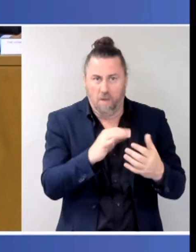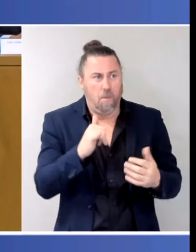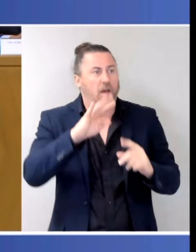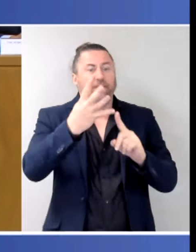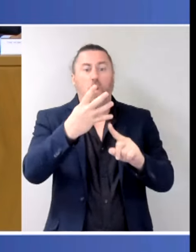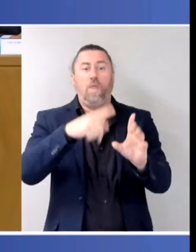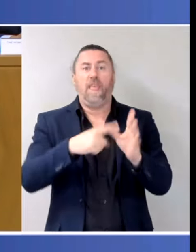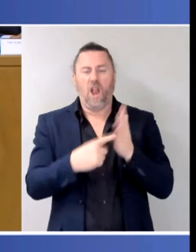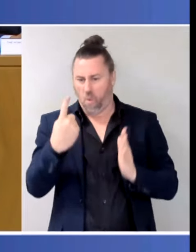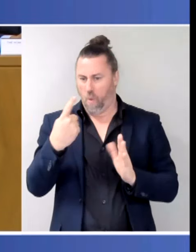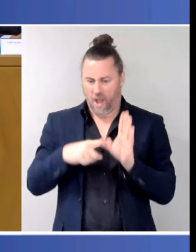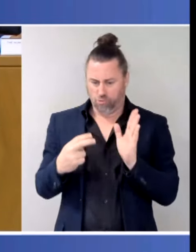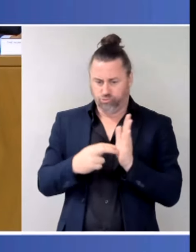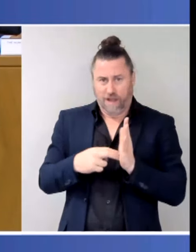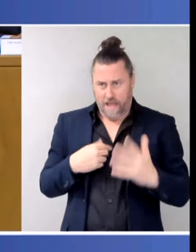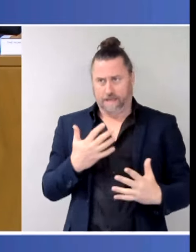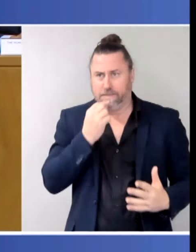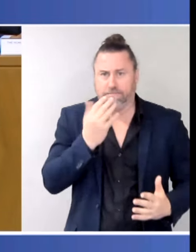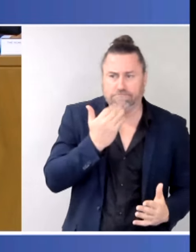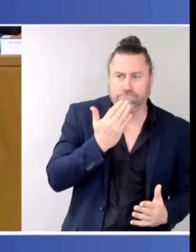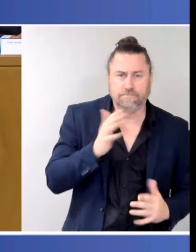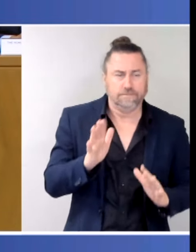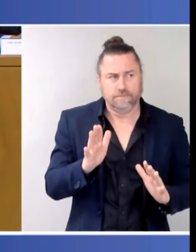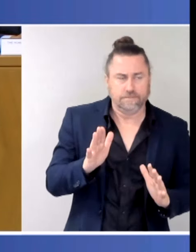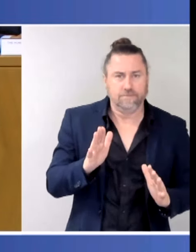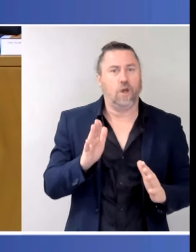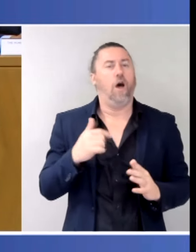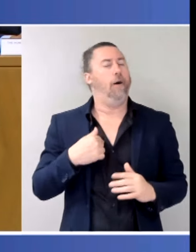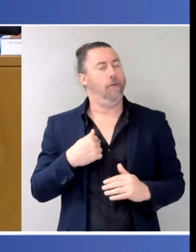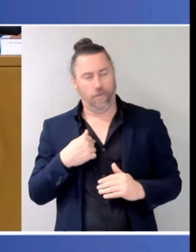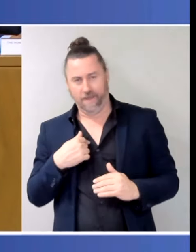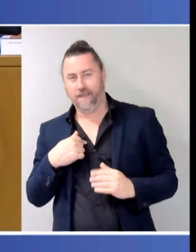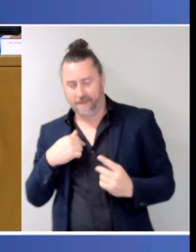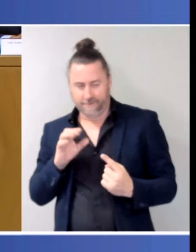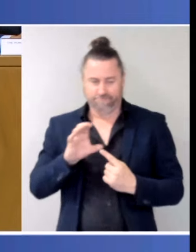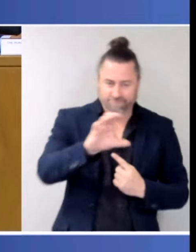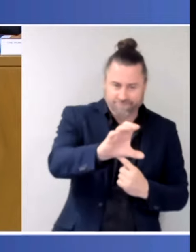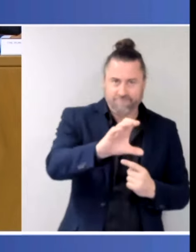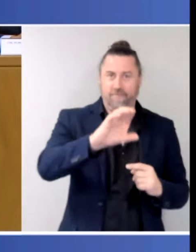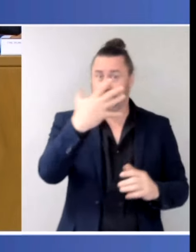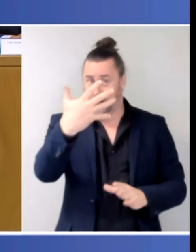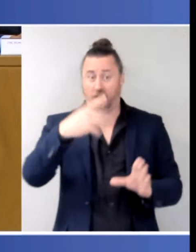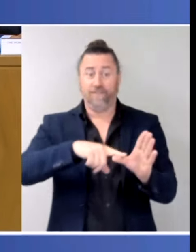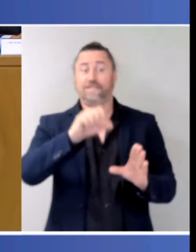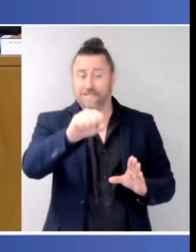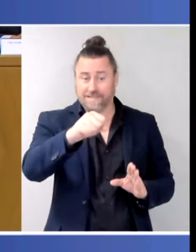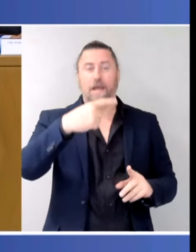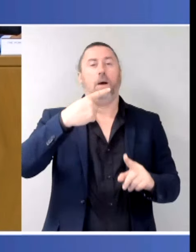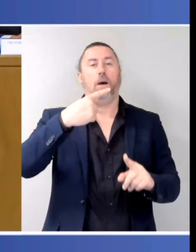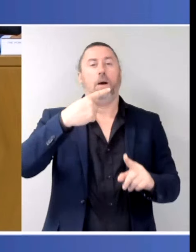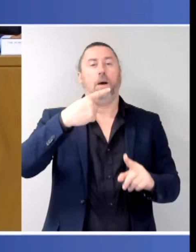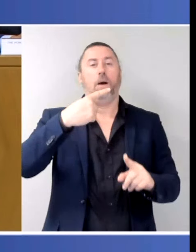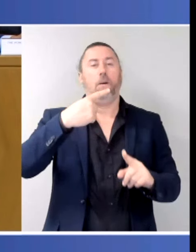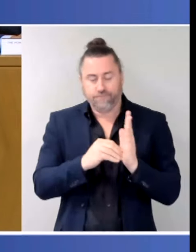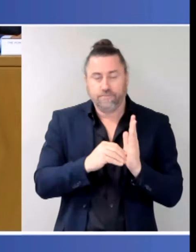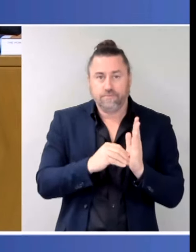So three things on top of where the previous agreement was, one is indexation and a higher